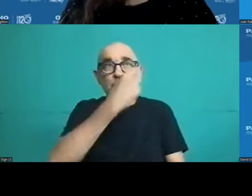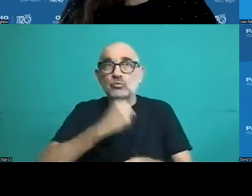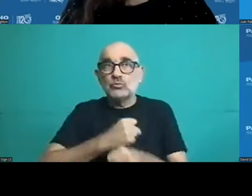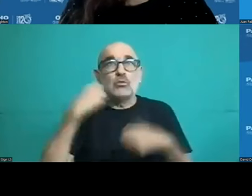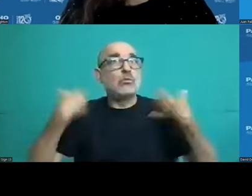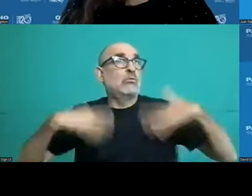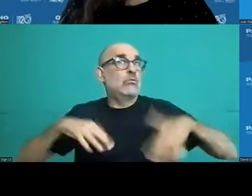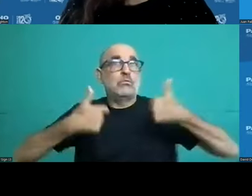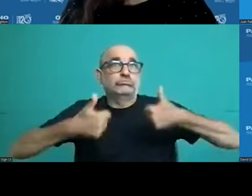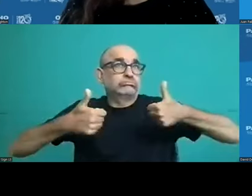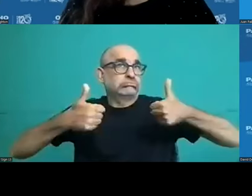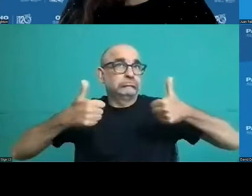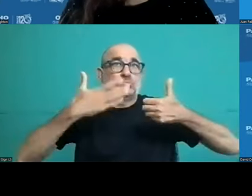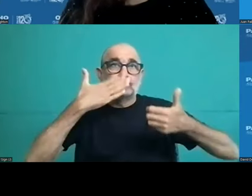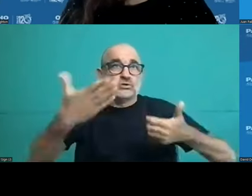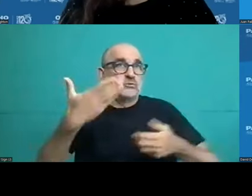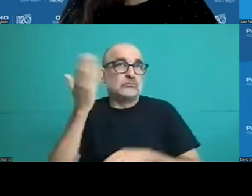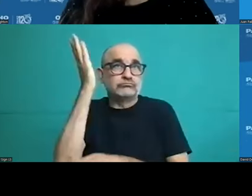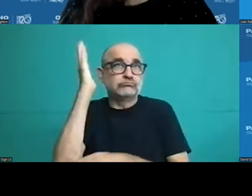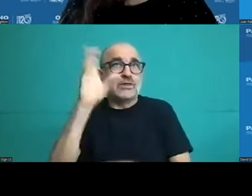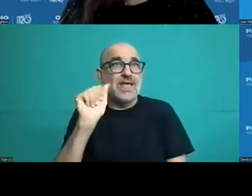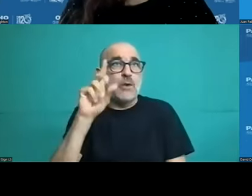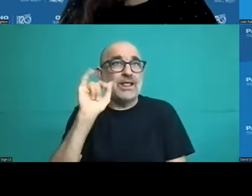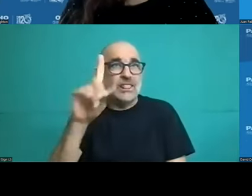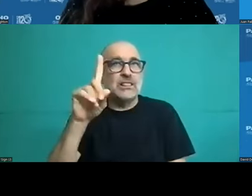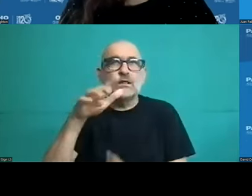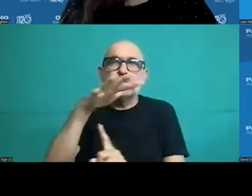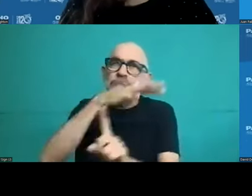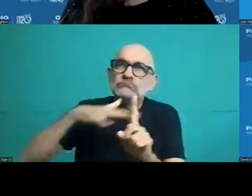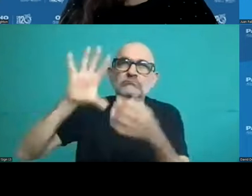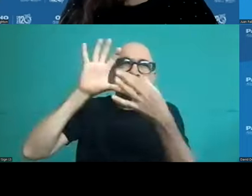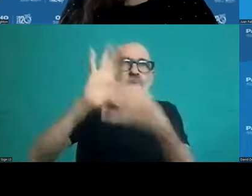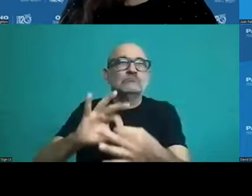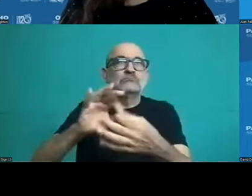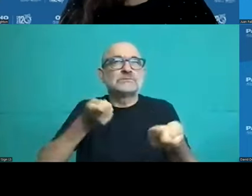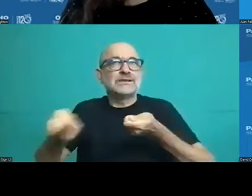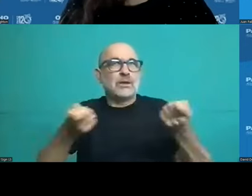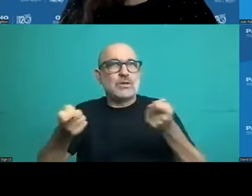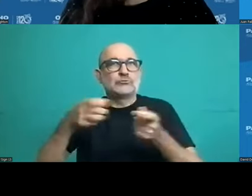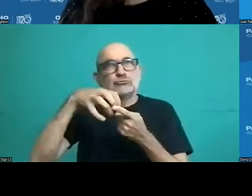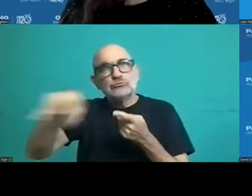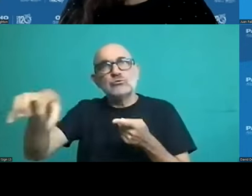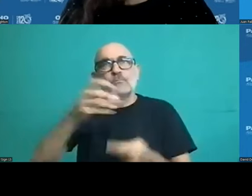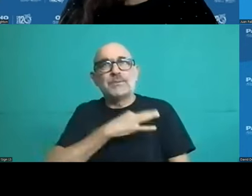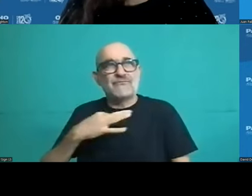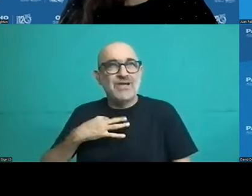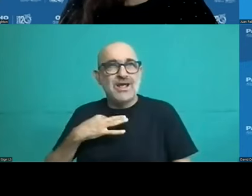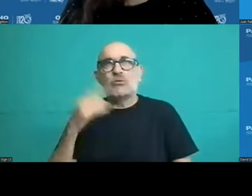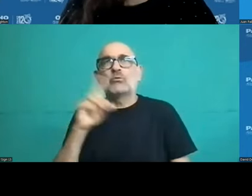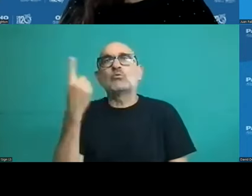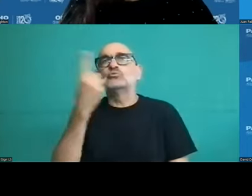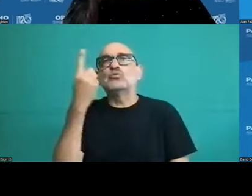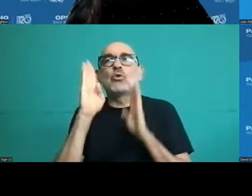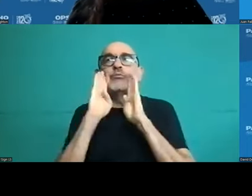the regulation of the private sector, and not just the other systems, but also the history, how each country has reached